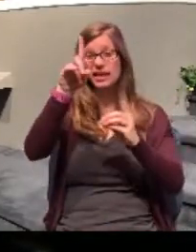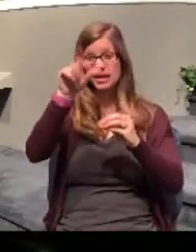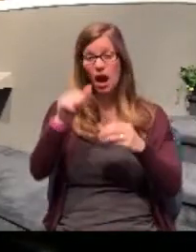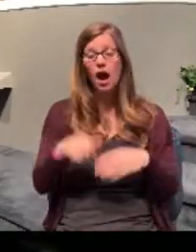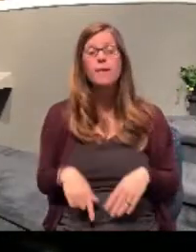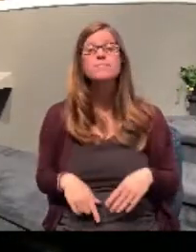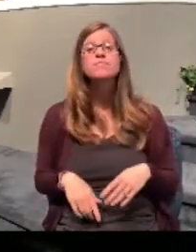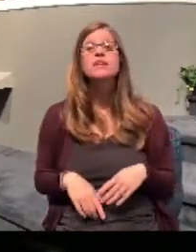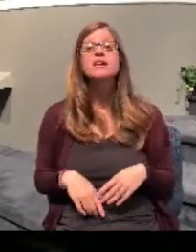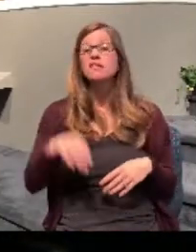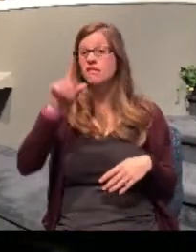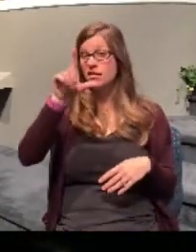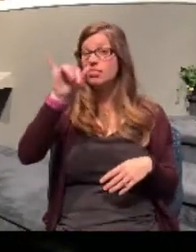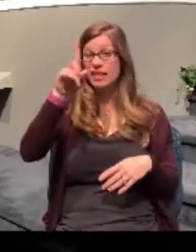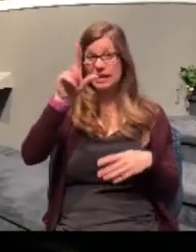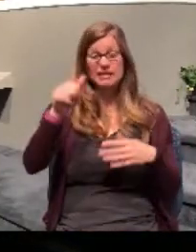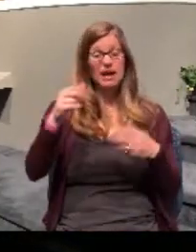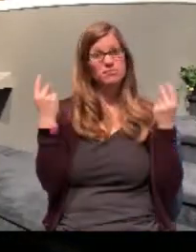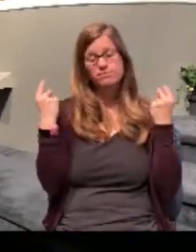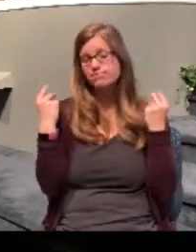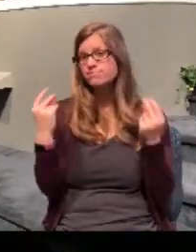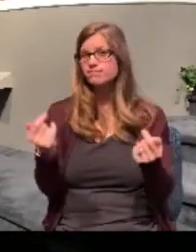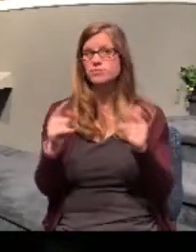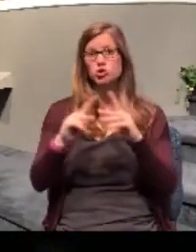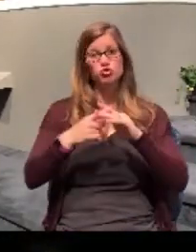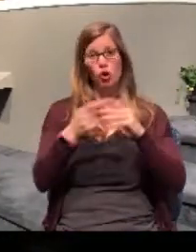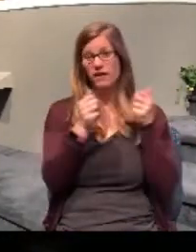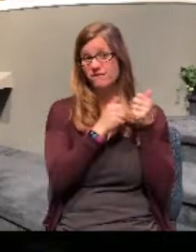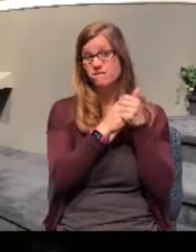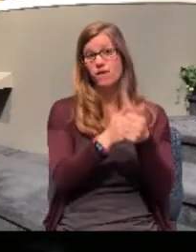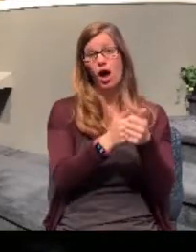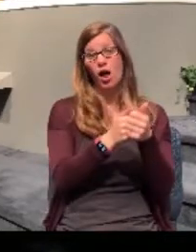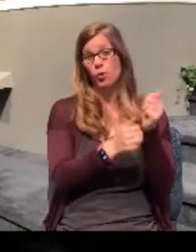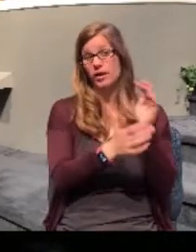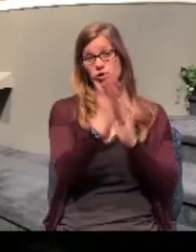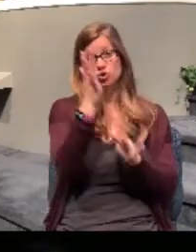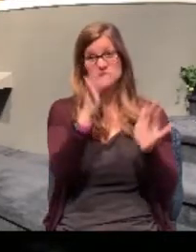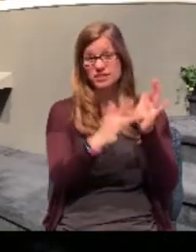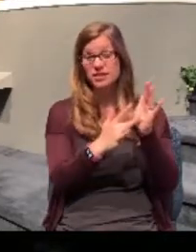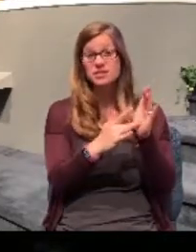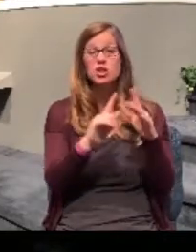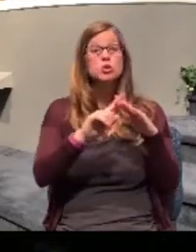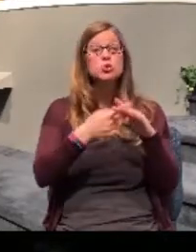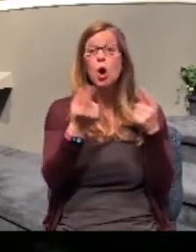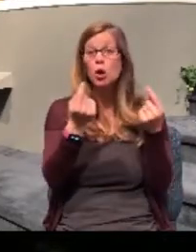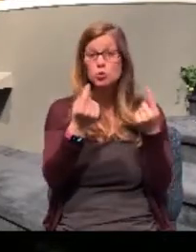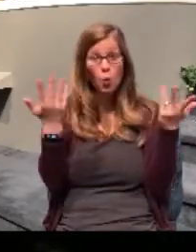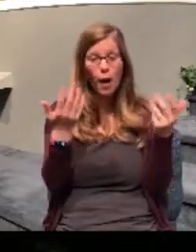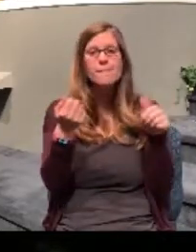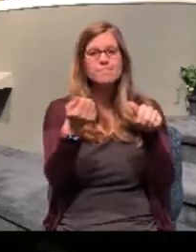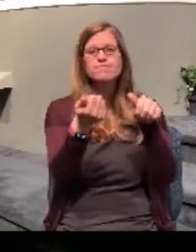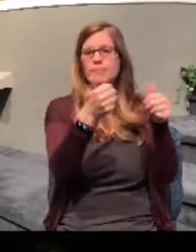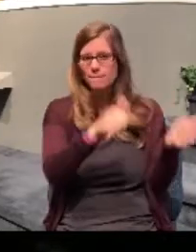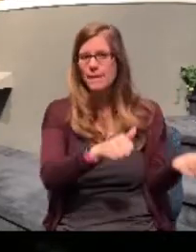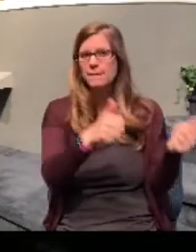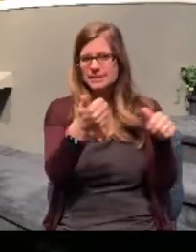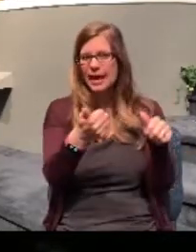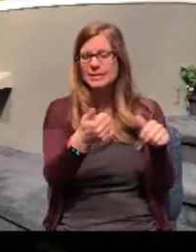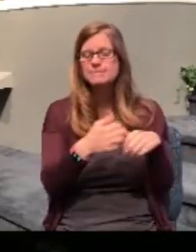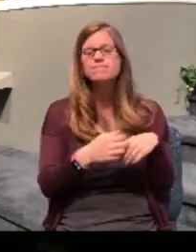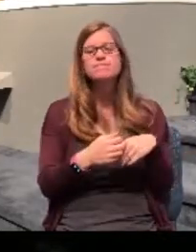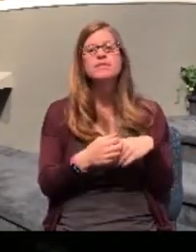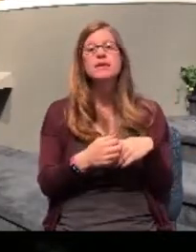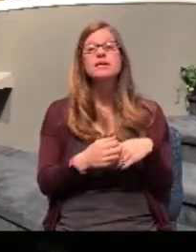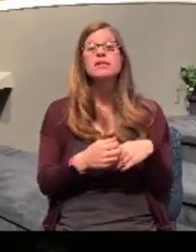immediately followed the Lord in believer's baptism. Baptism always comes